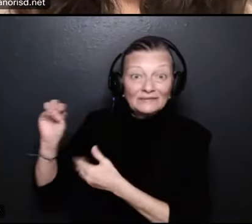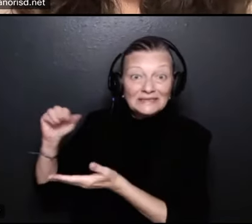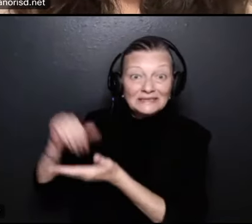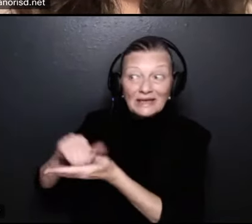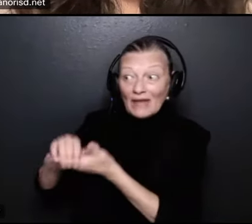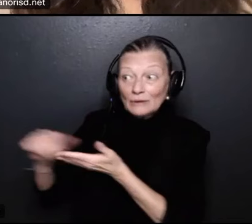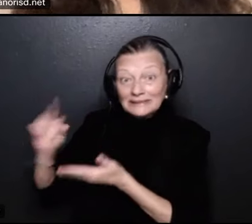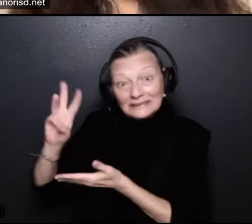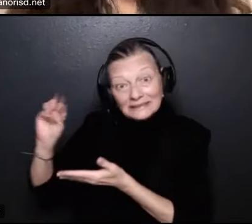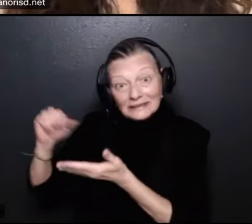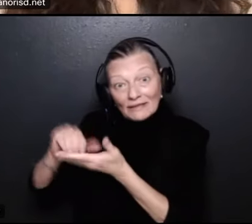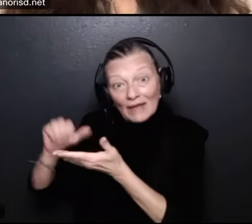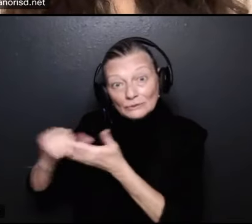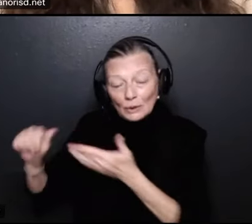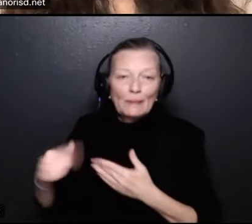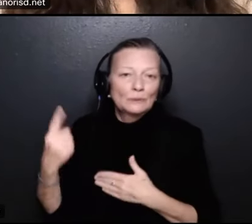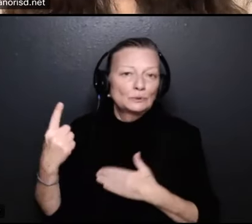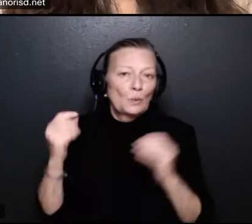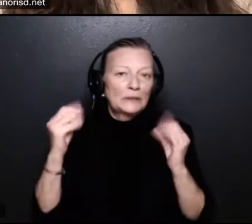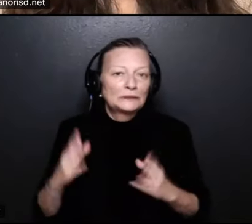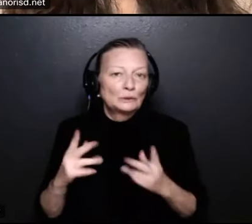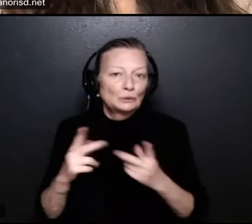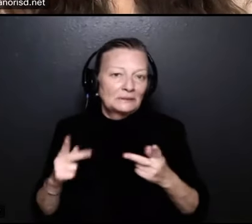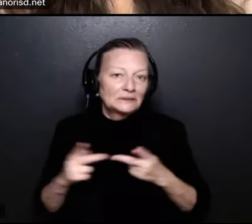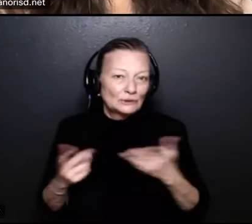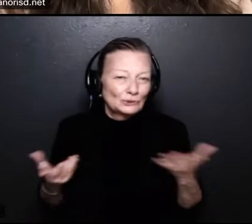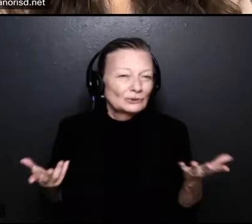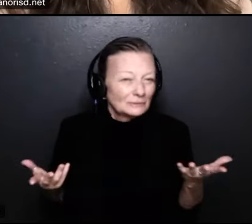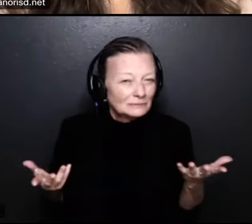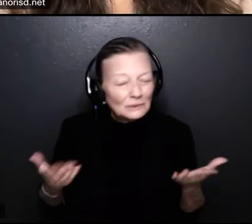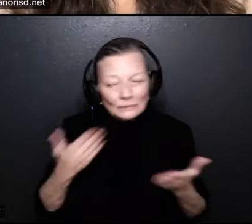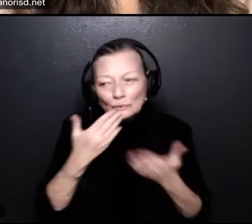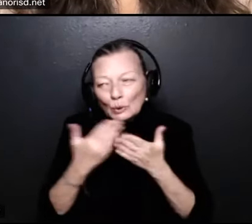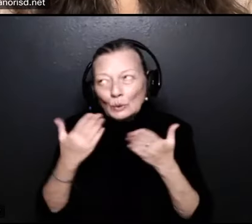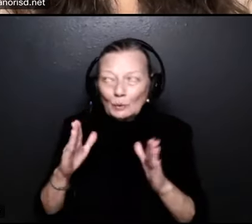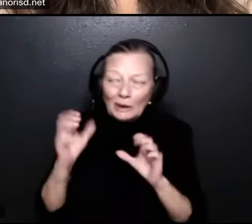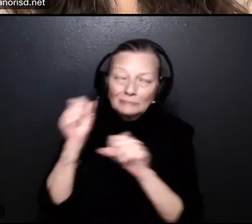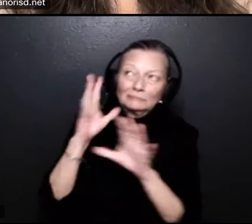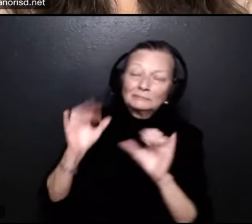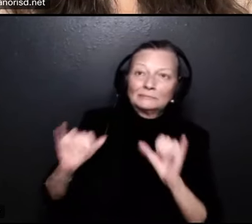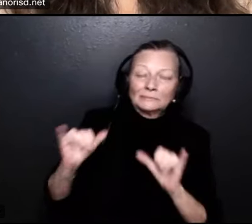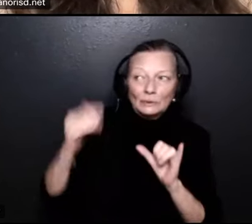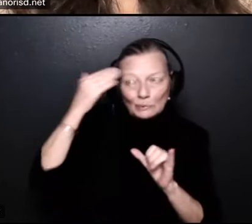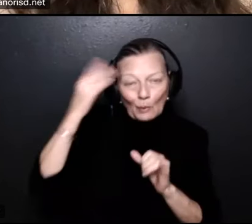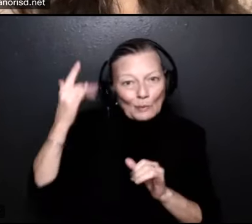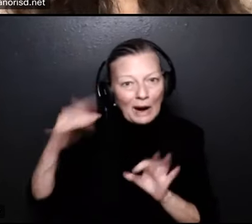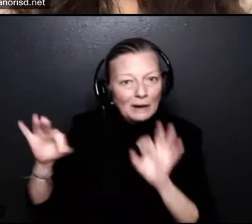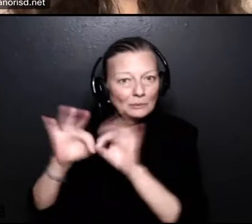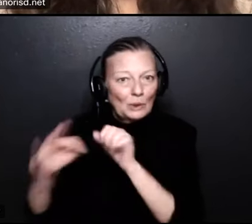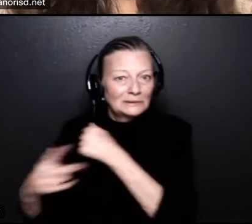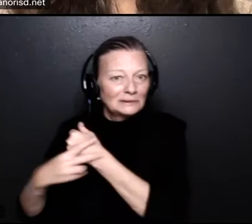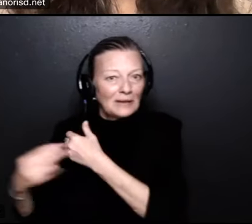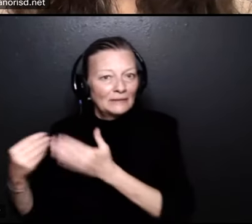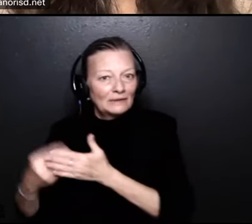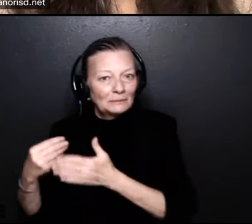position and that really is a good way of quantifying um what what we need to do and what we need to accomplish and why it's important even the quote unquote